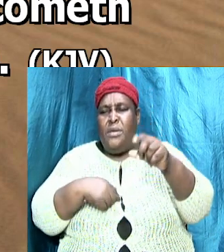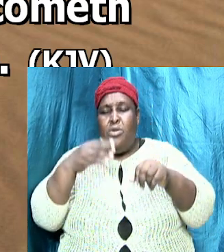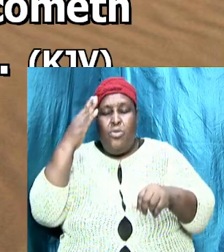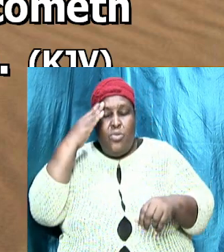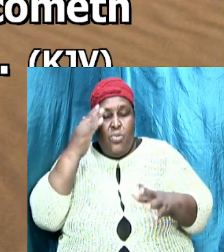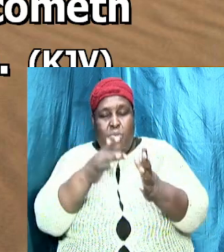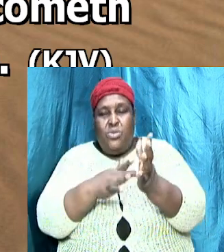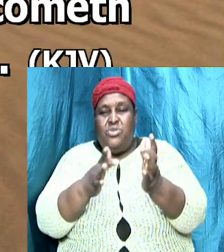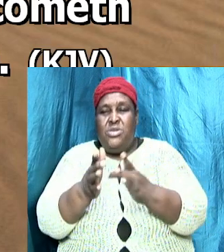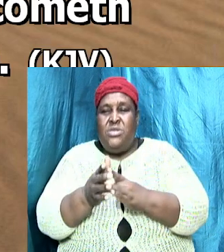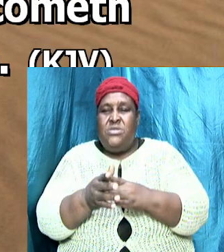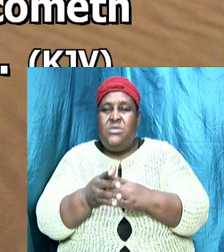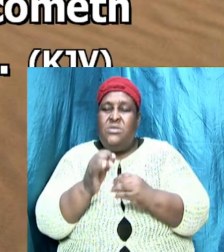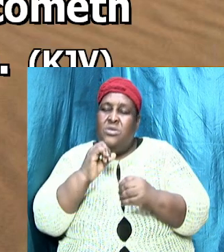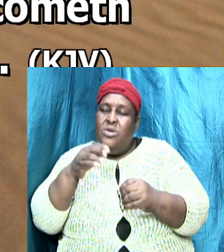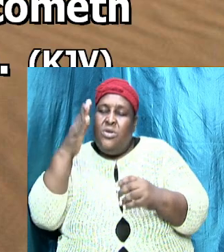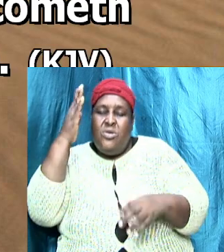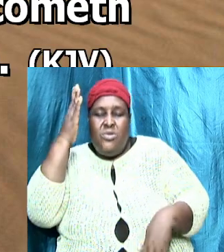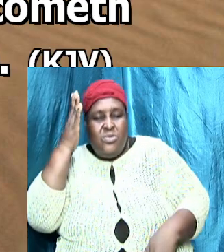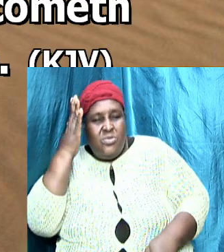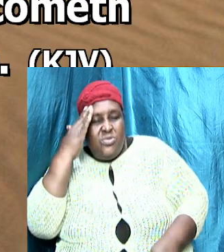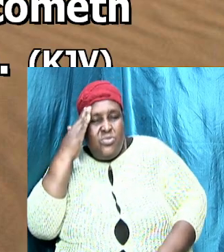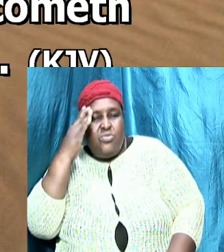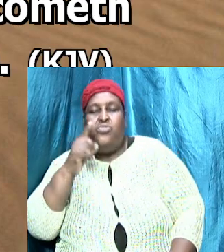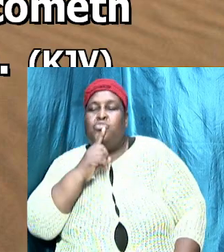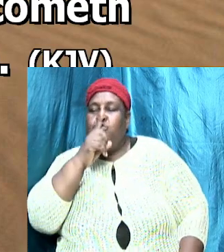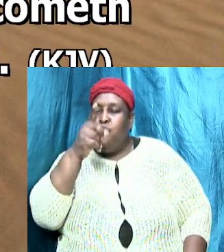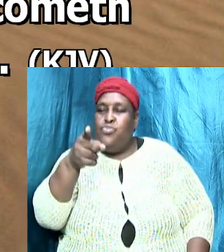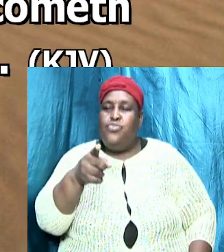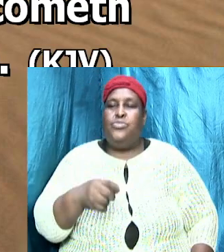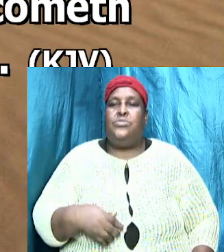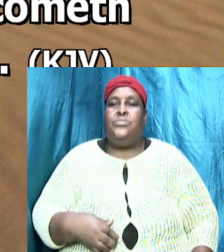Jesus is to know truth